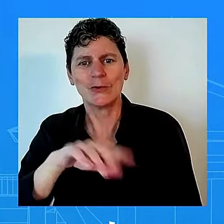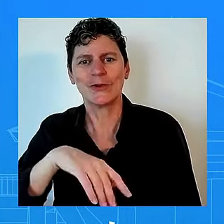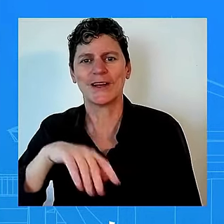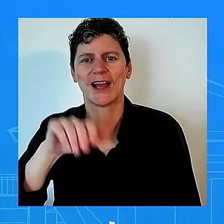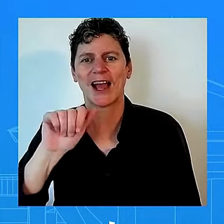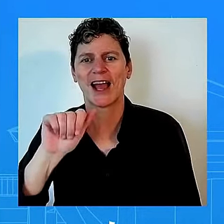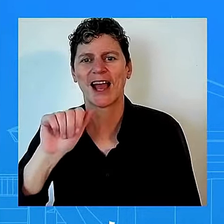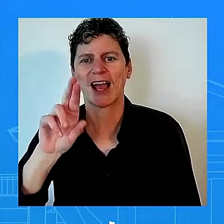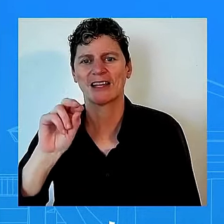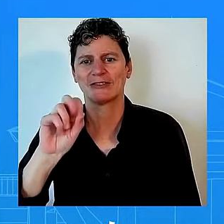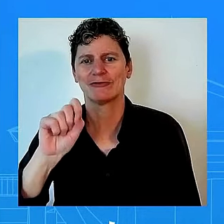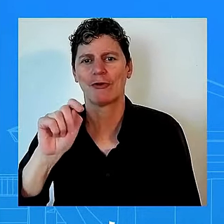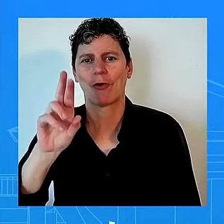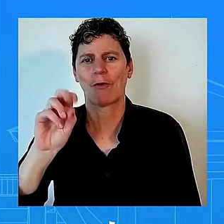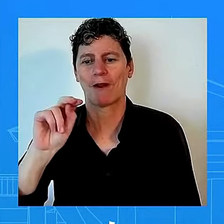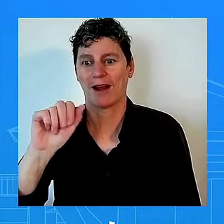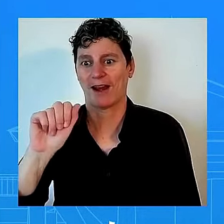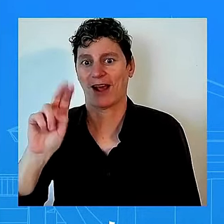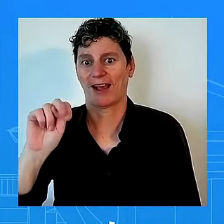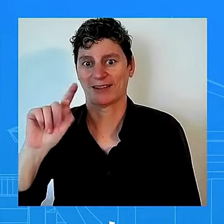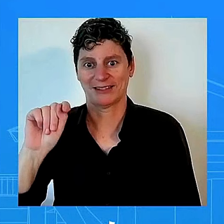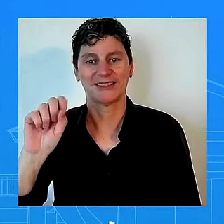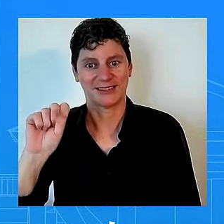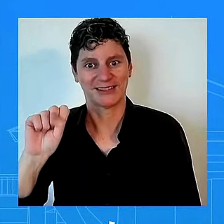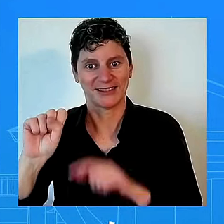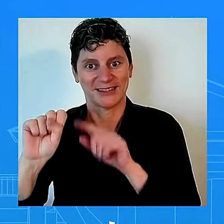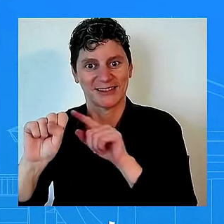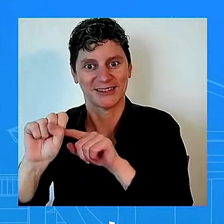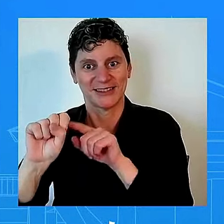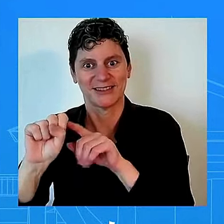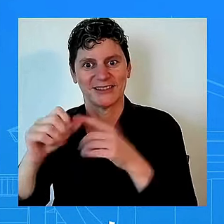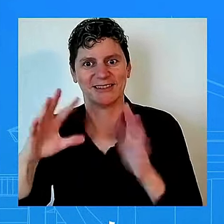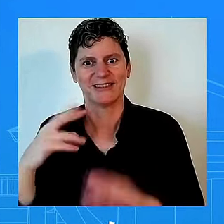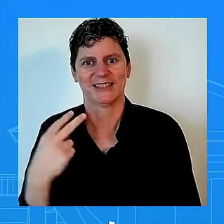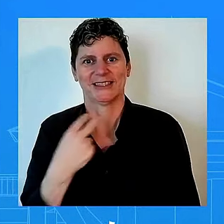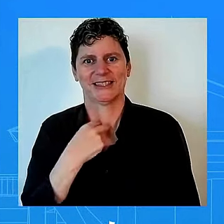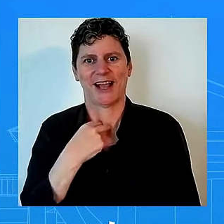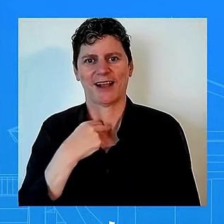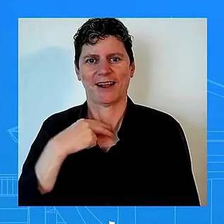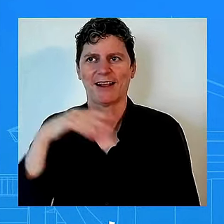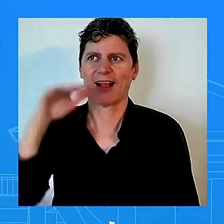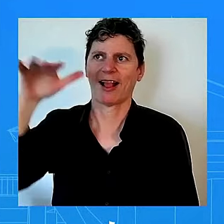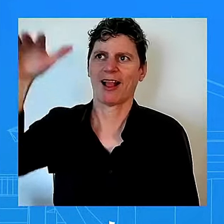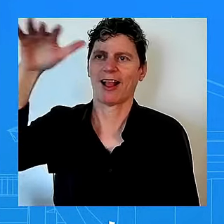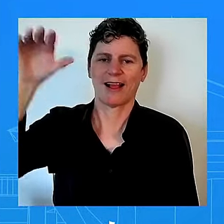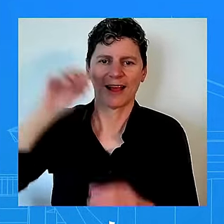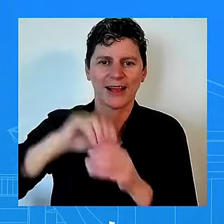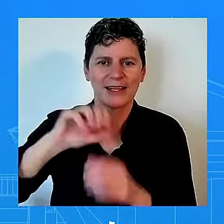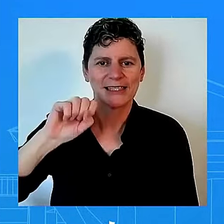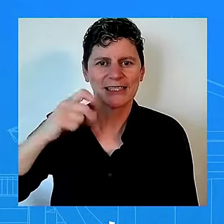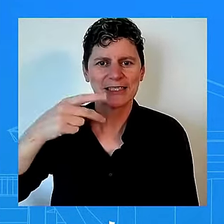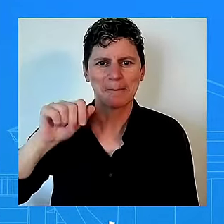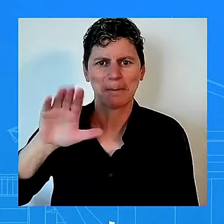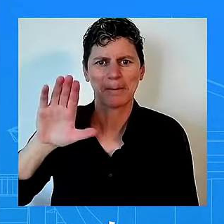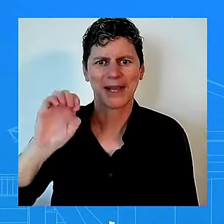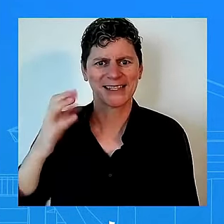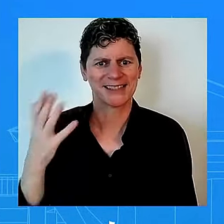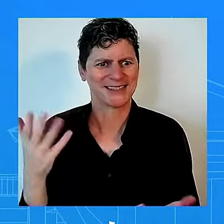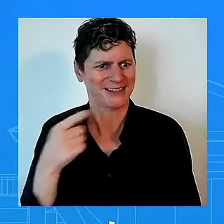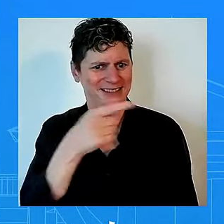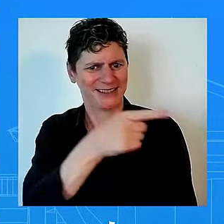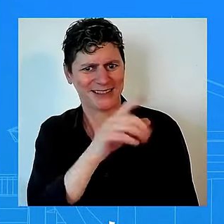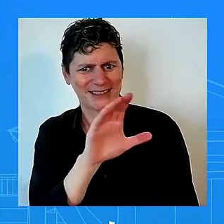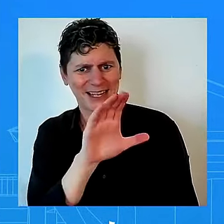certainly speak to uh as it relates to the strike that is currently happening we're certainly in touch with boeing and the machinists